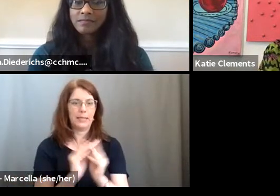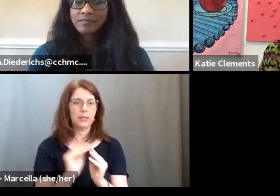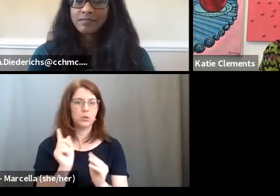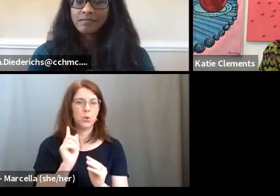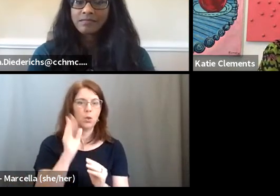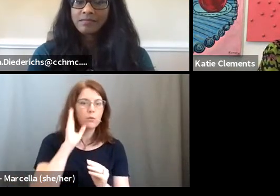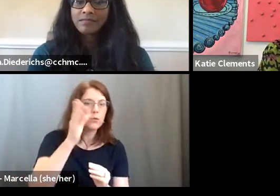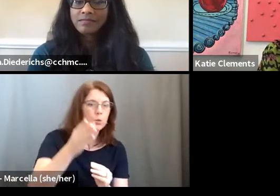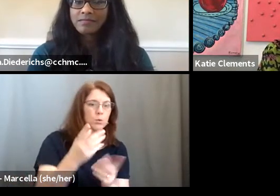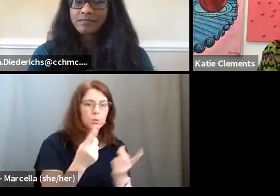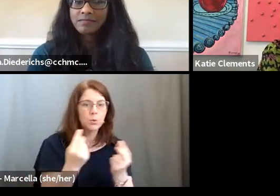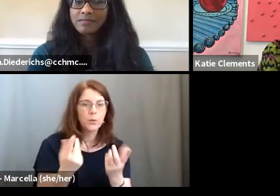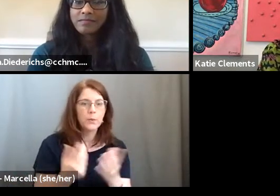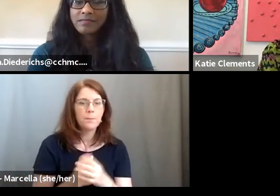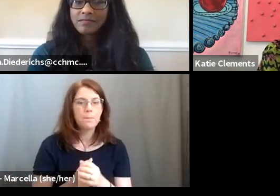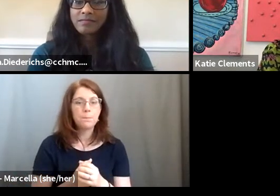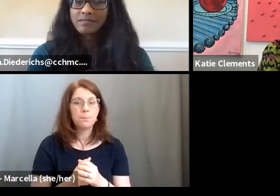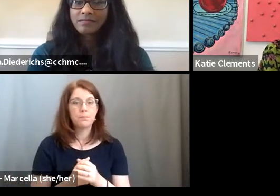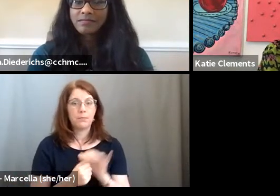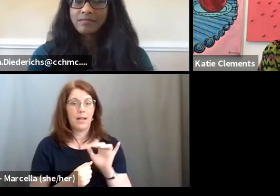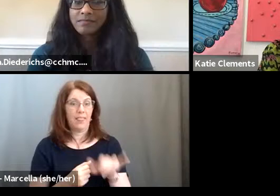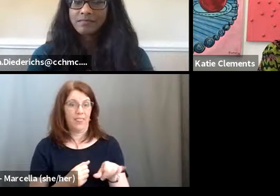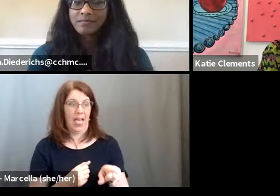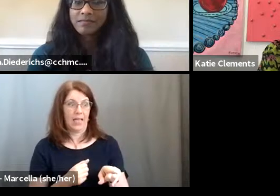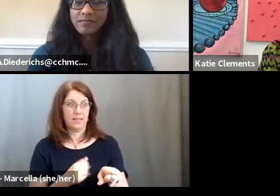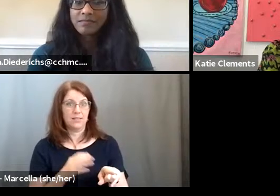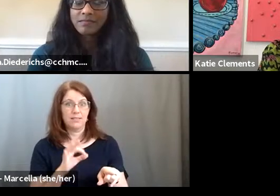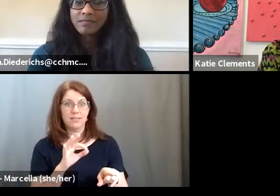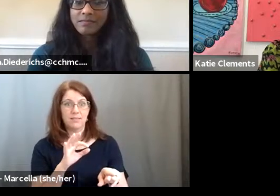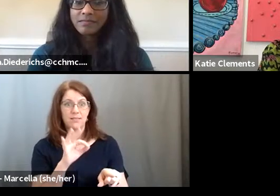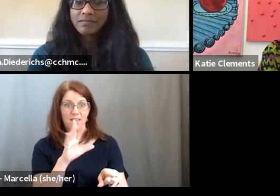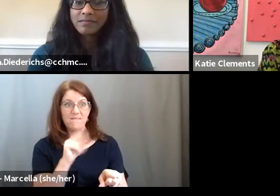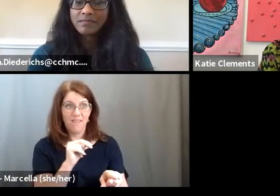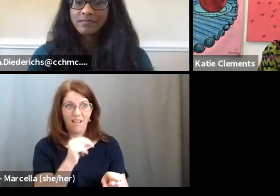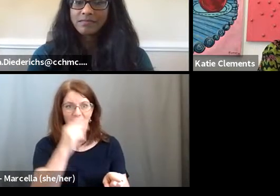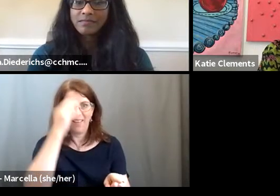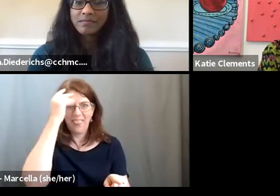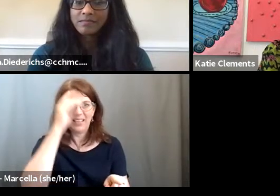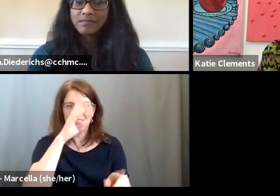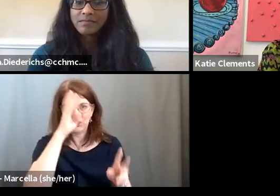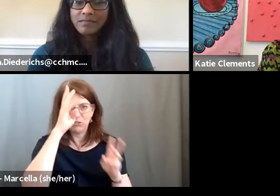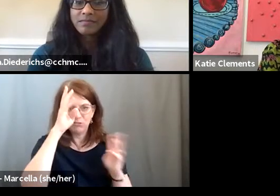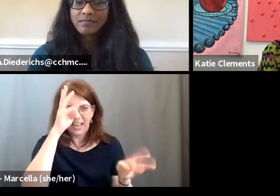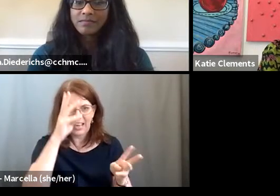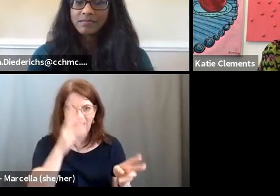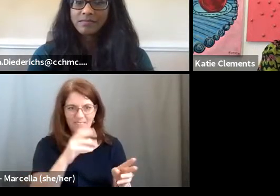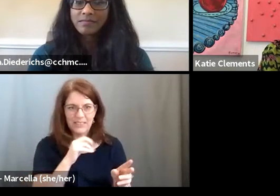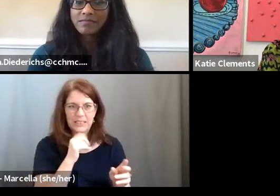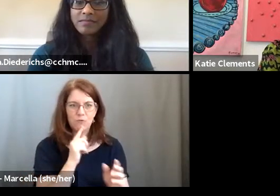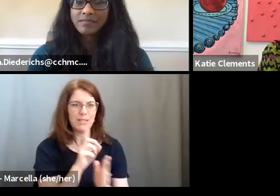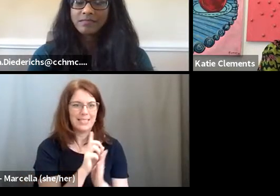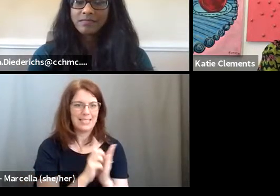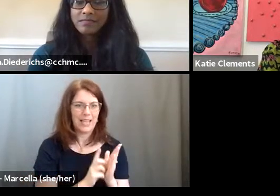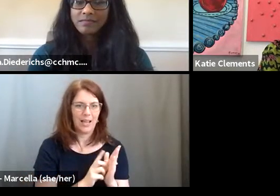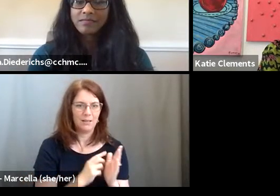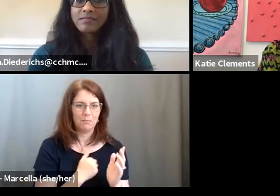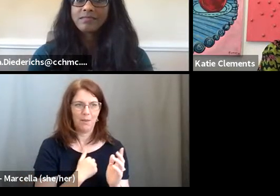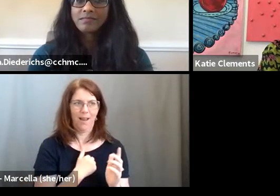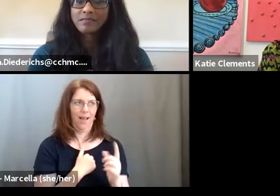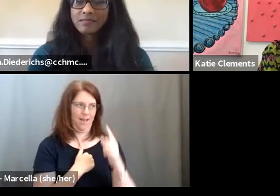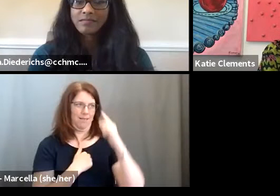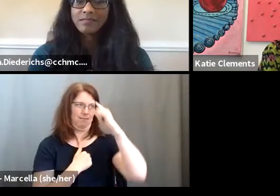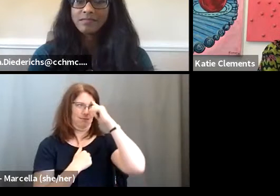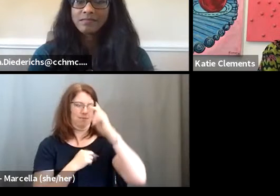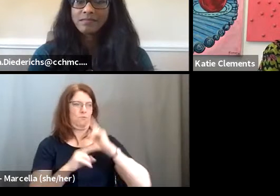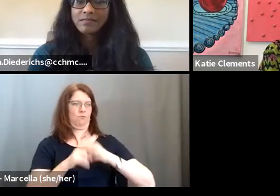we go in the future, those kinds of things that's really super fun thinking. It's very creative. It's not design, but I still think of it as design.